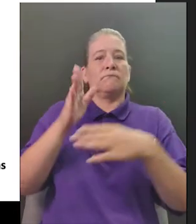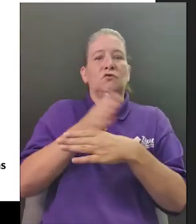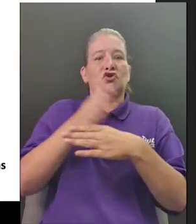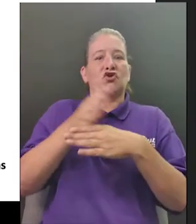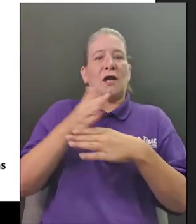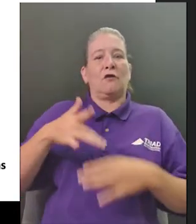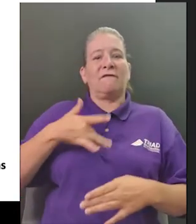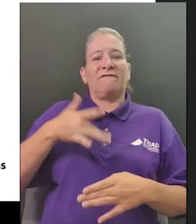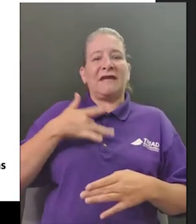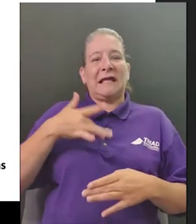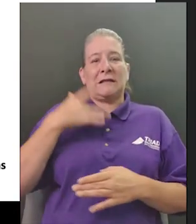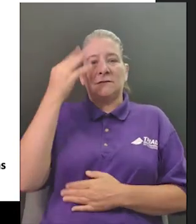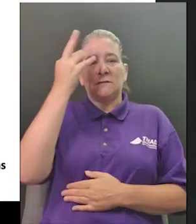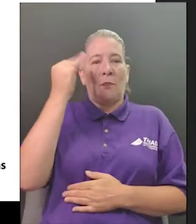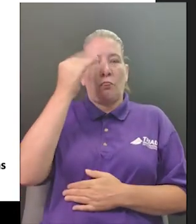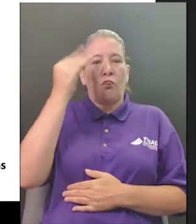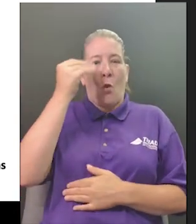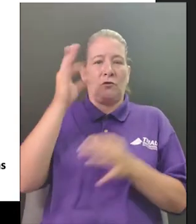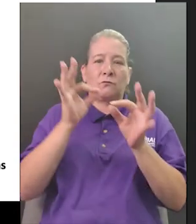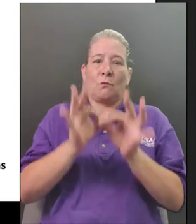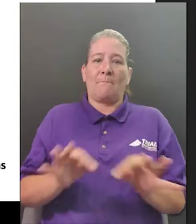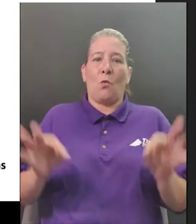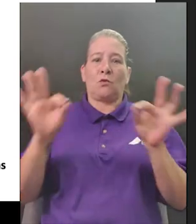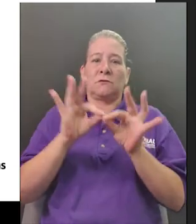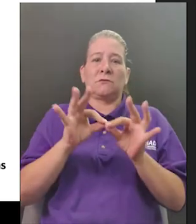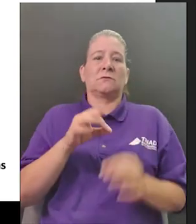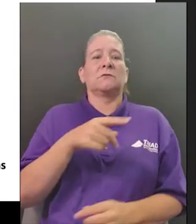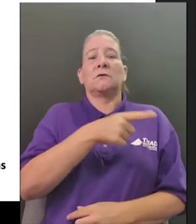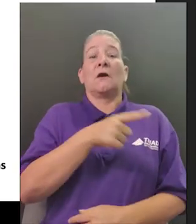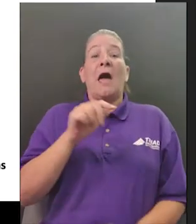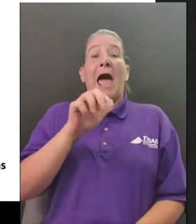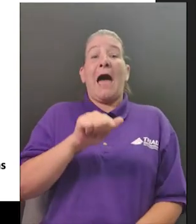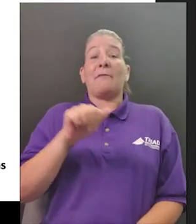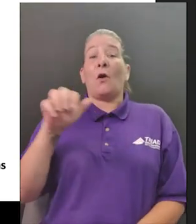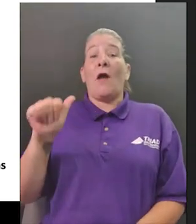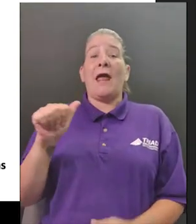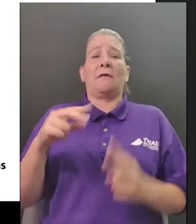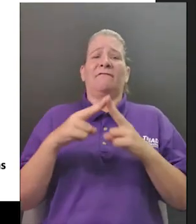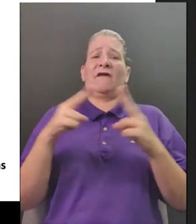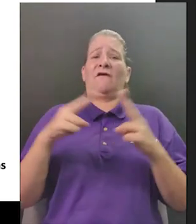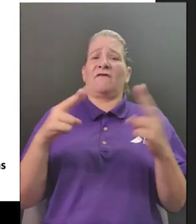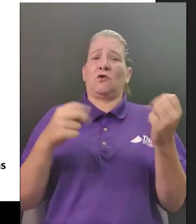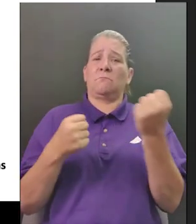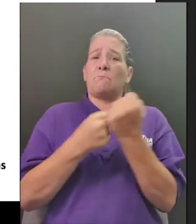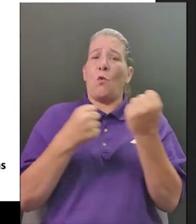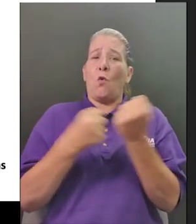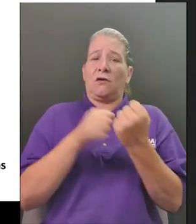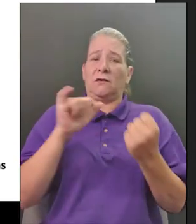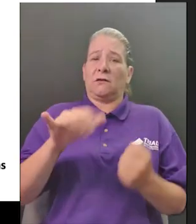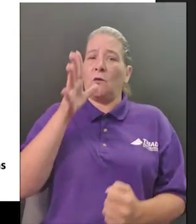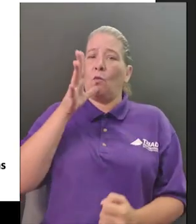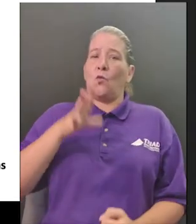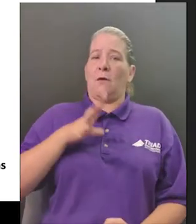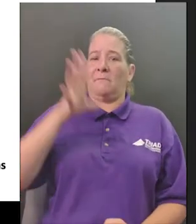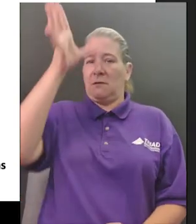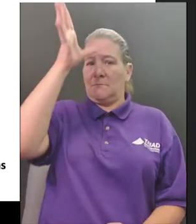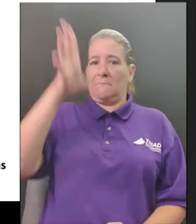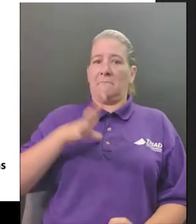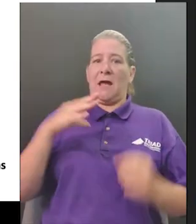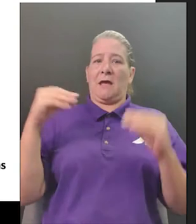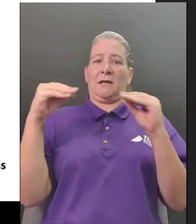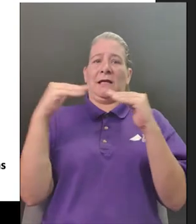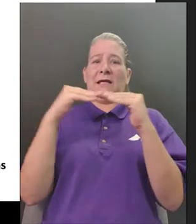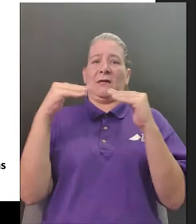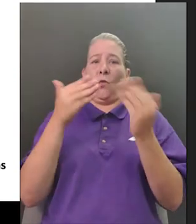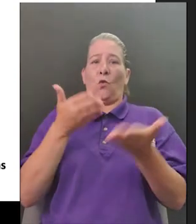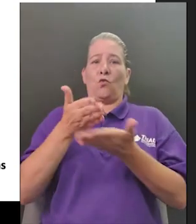to tell him was hey you know what as you're writing these founding documents like the declaration of independence